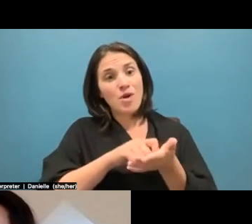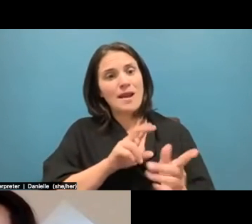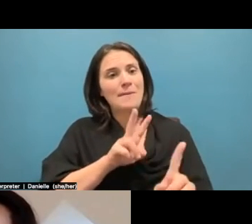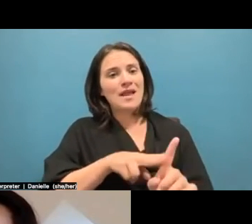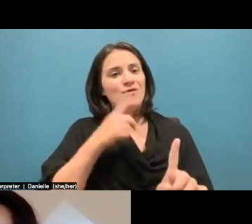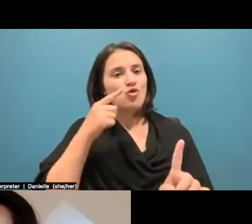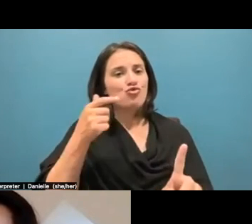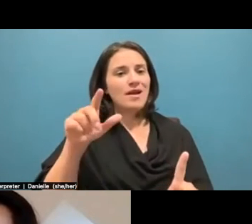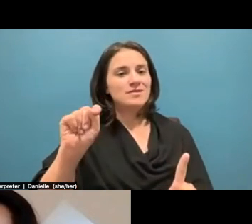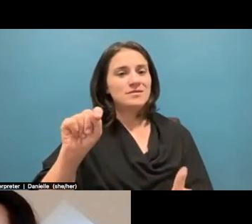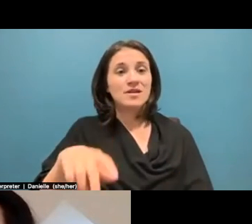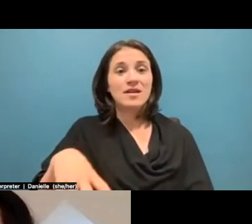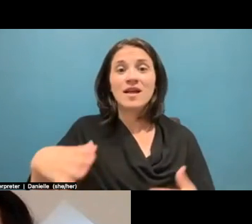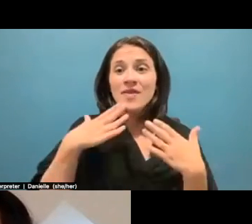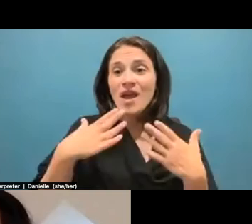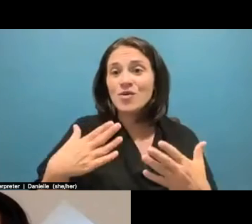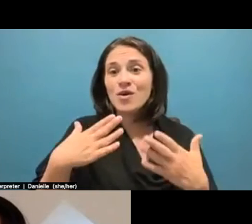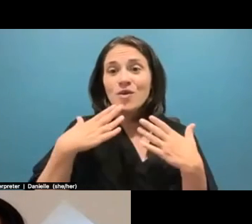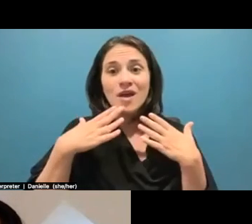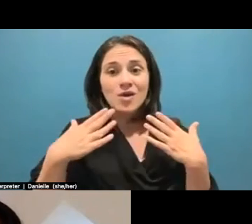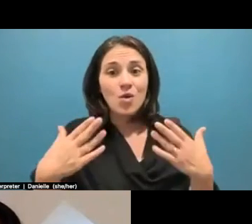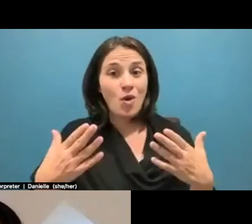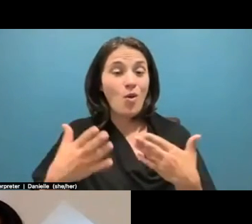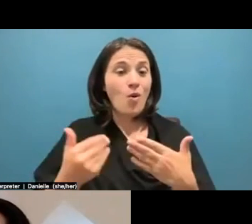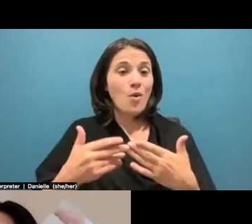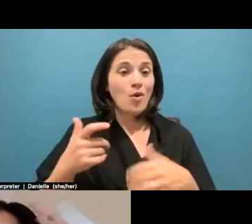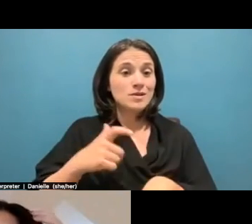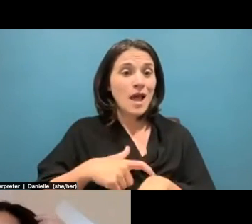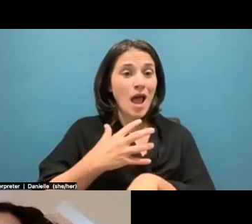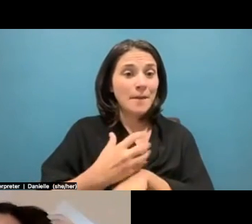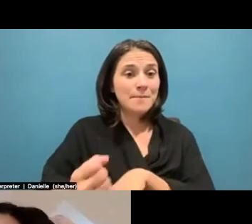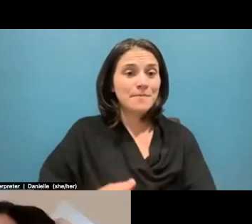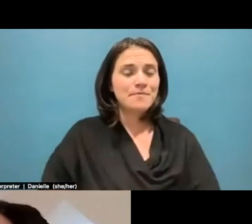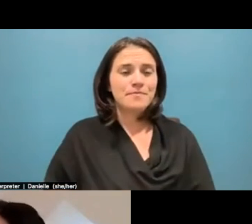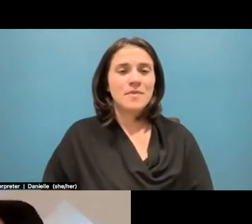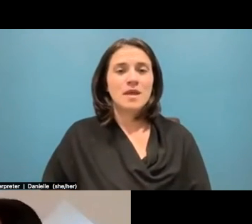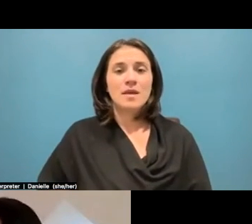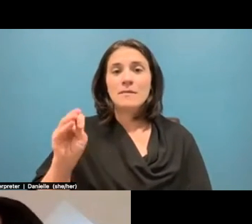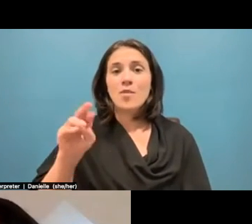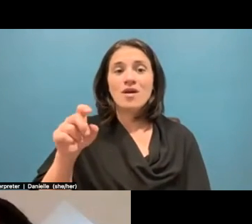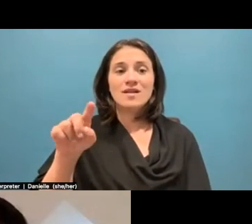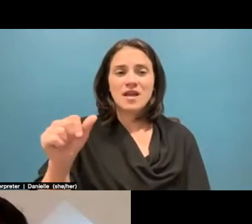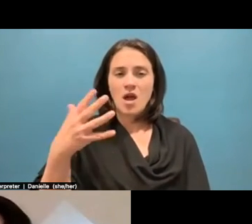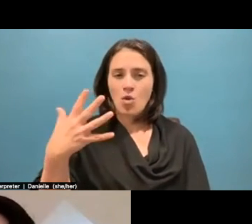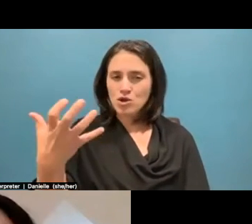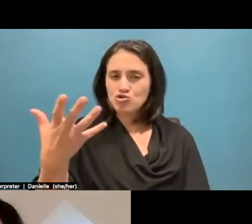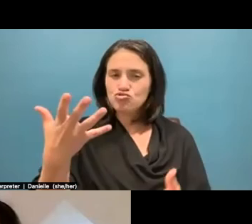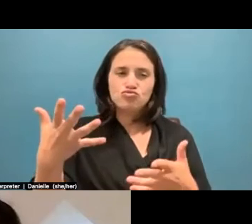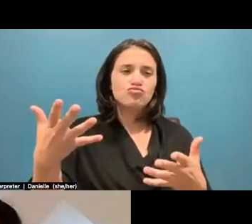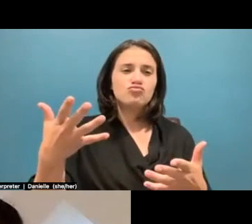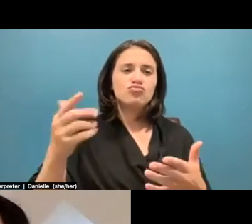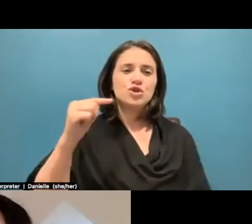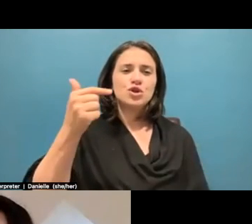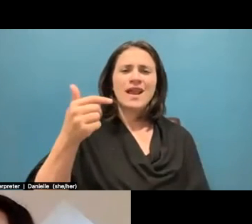Great. Wonderful. Well, we are almost at time just to, Marquetta, wanted to leave with you just, um, how can we support your